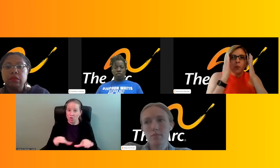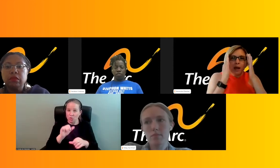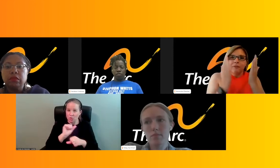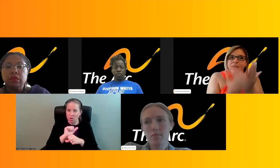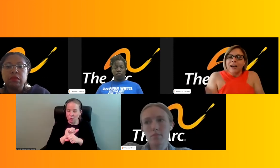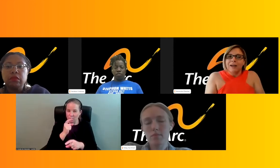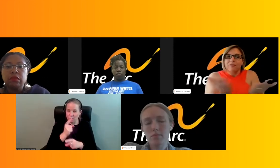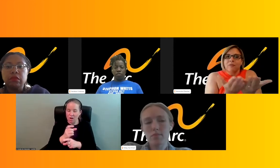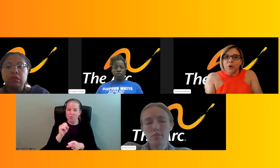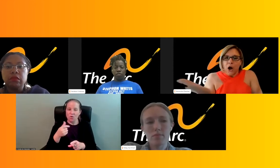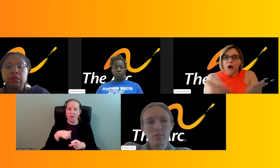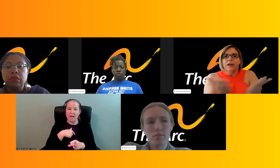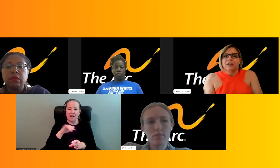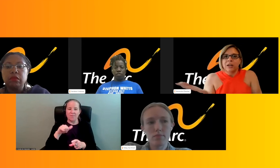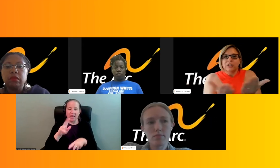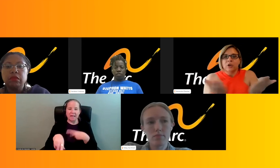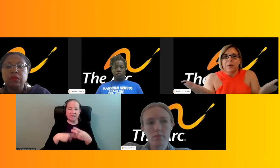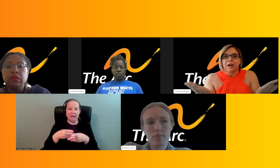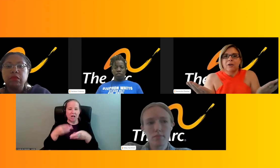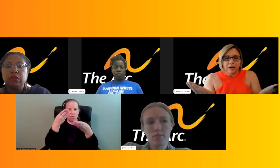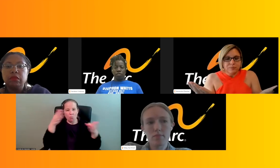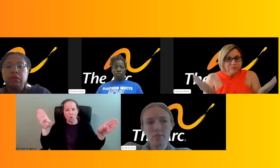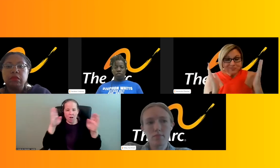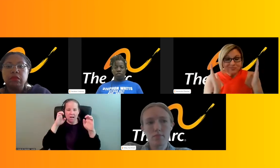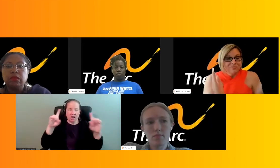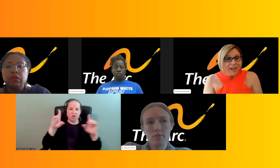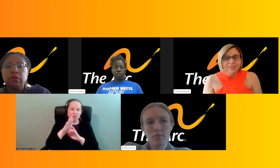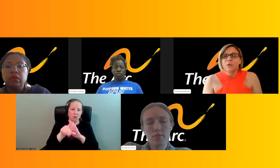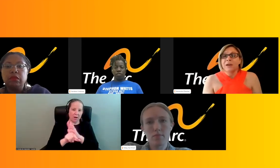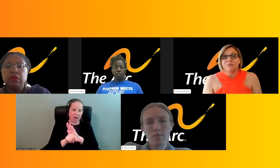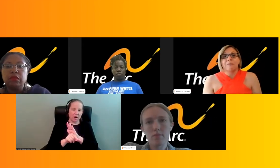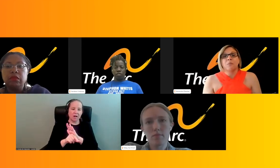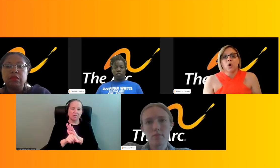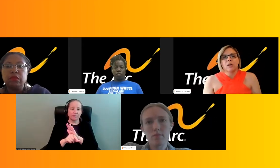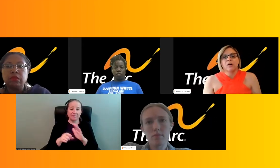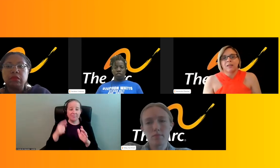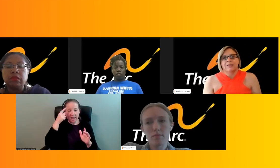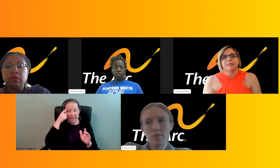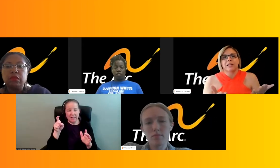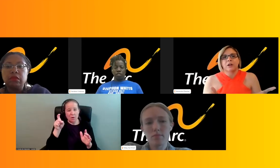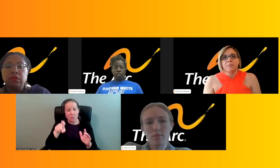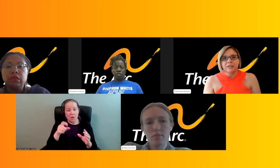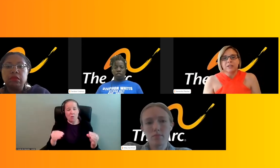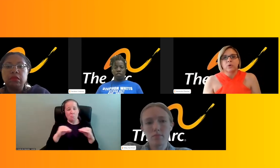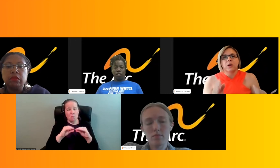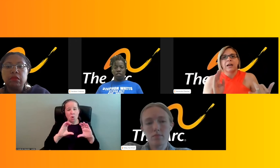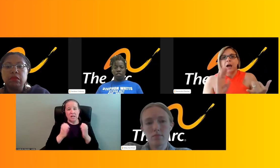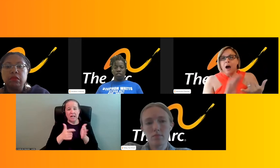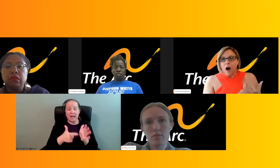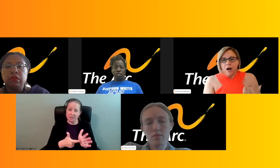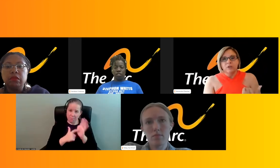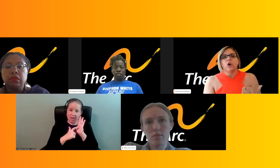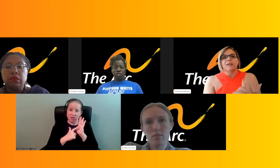so we have that kind of broad educational background. I think we have to have more classes that are mandatory